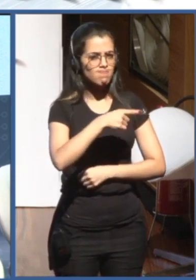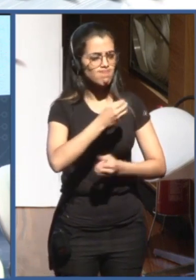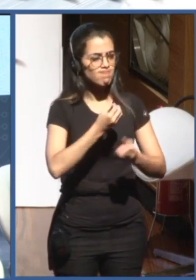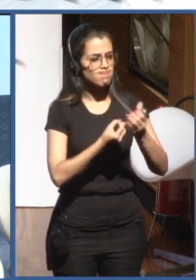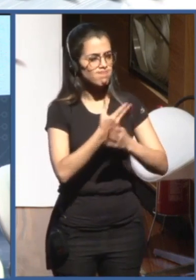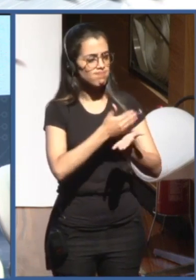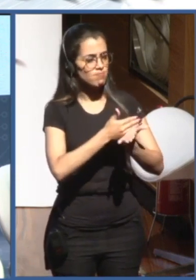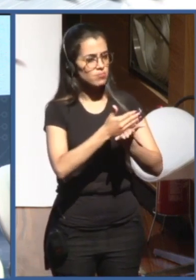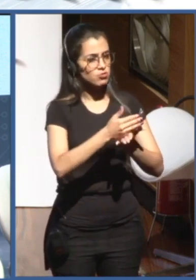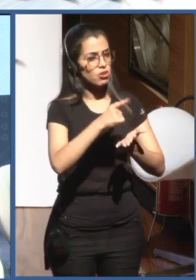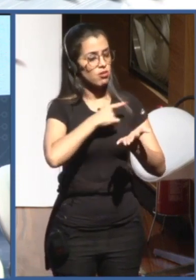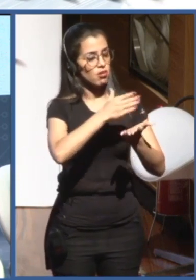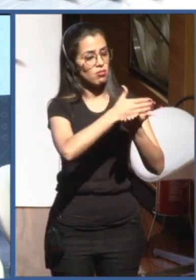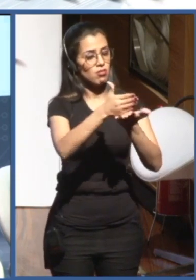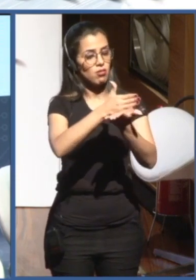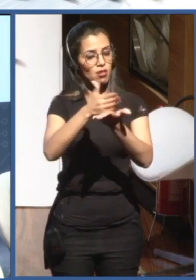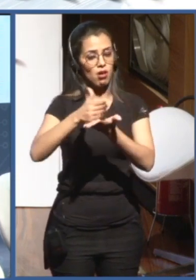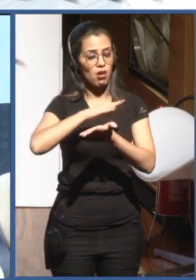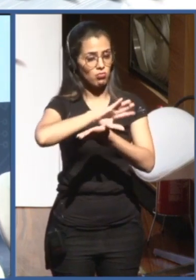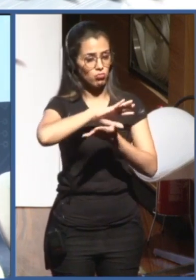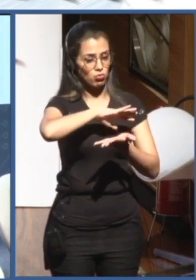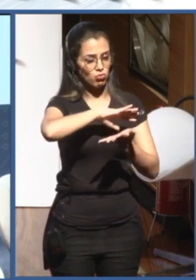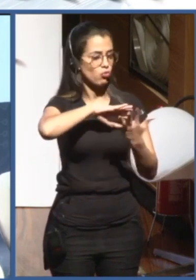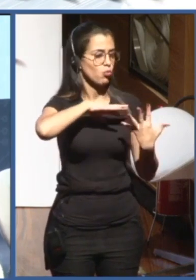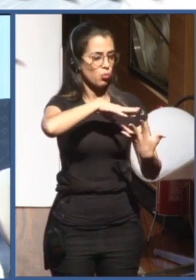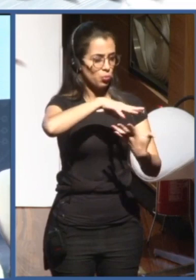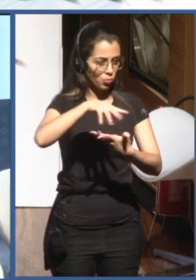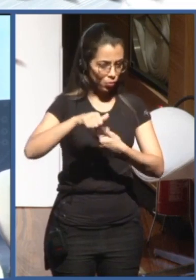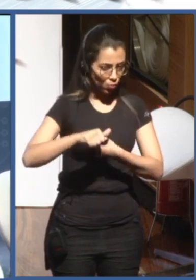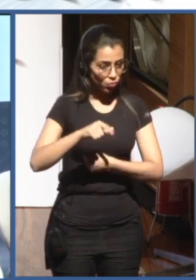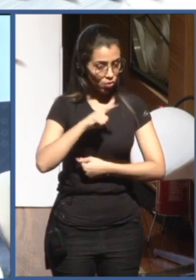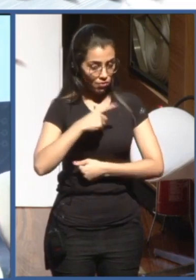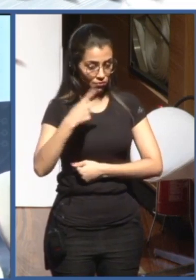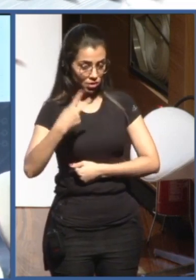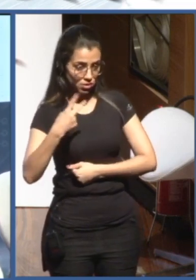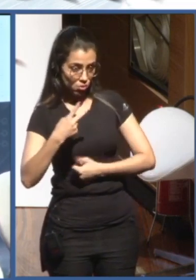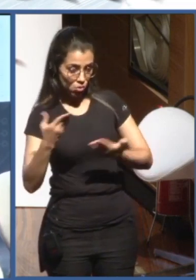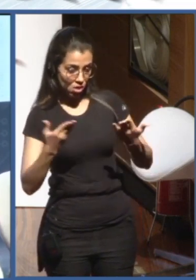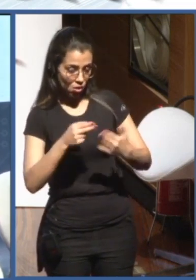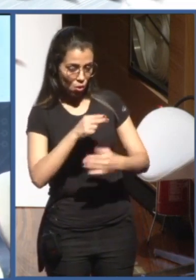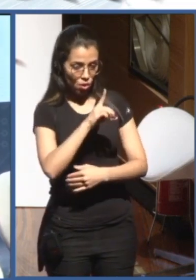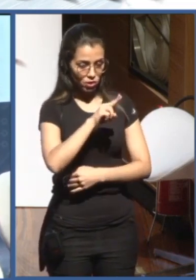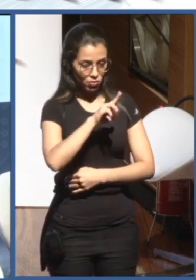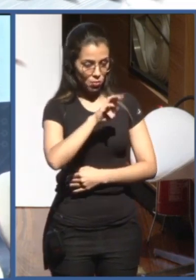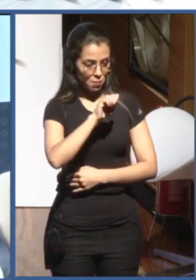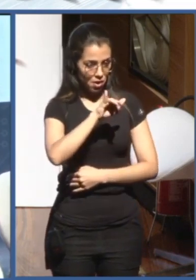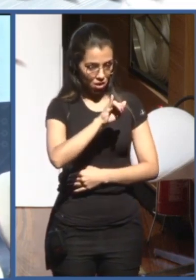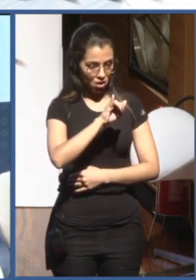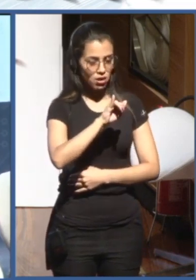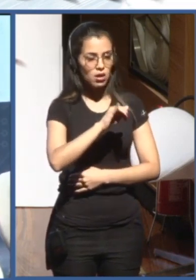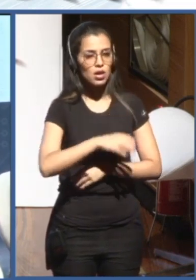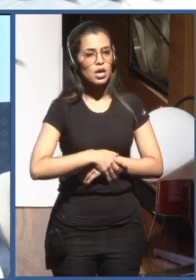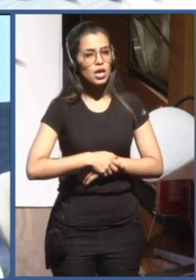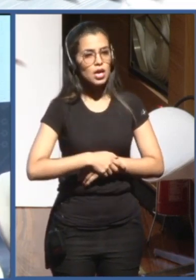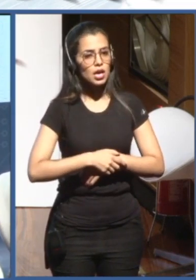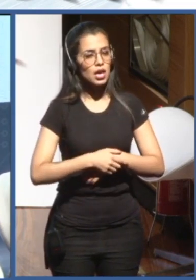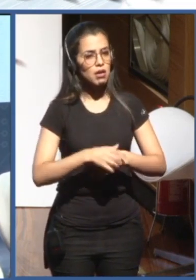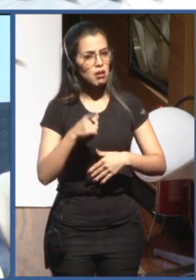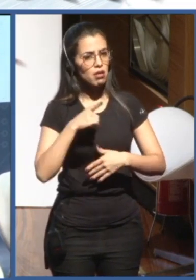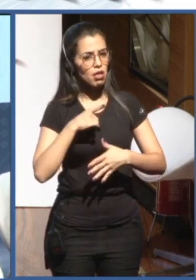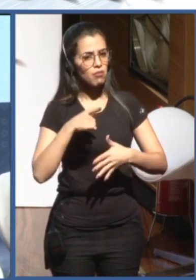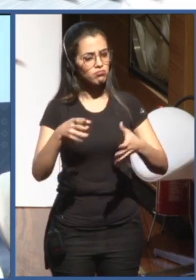annually in Dubai, last year by the second edition, and we brought together 200 top AI experts from academia,